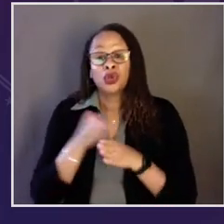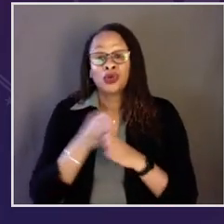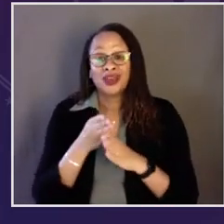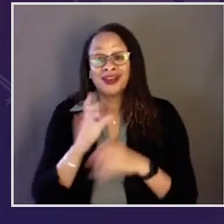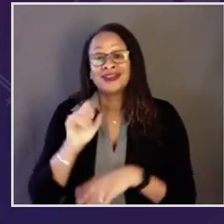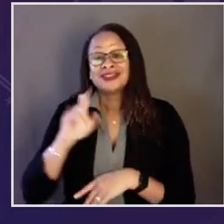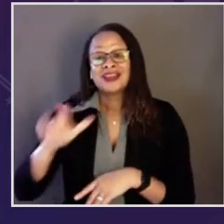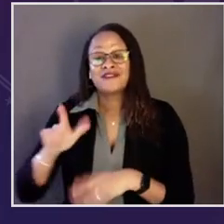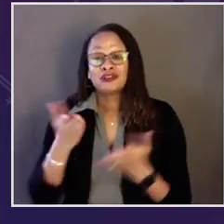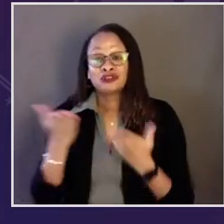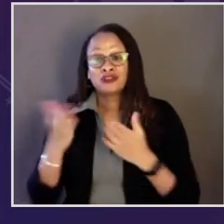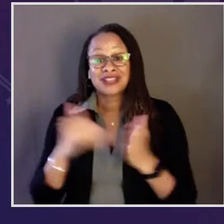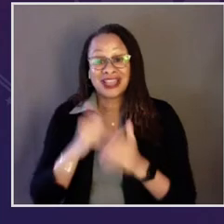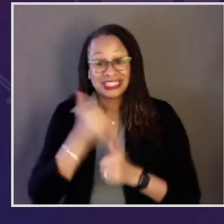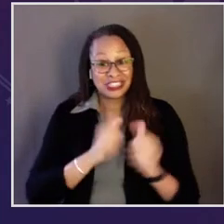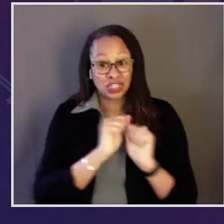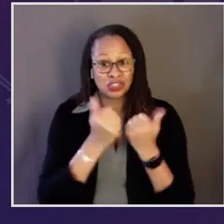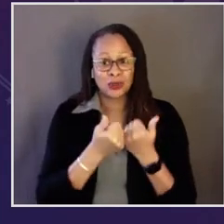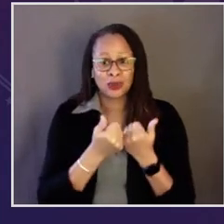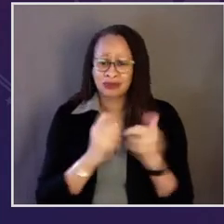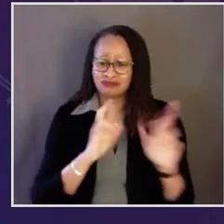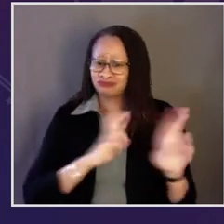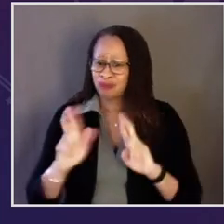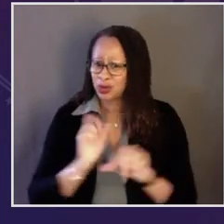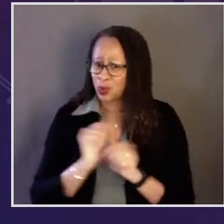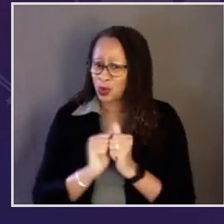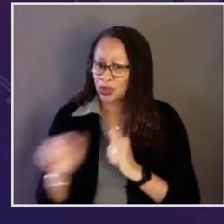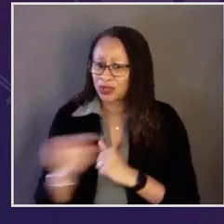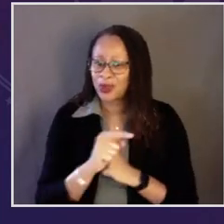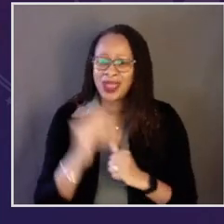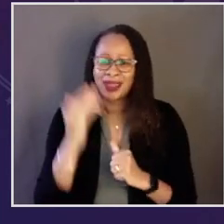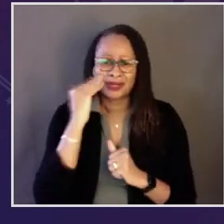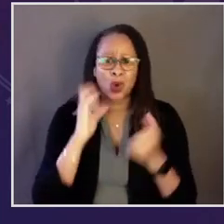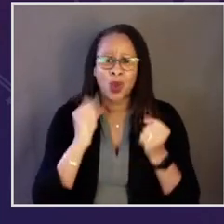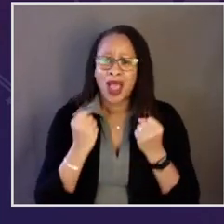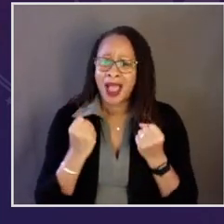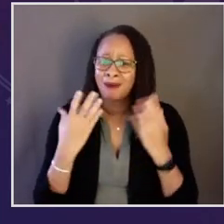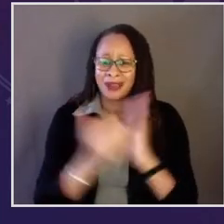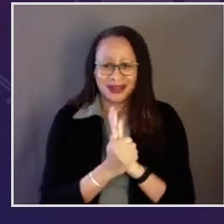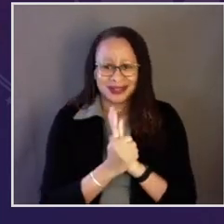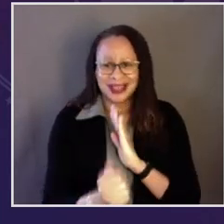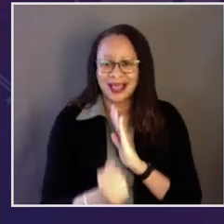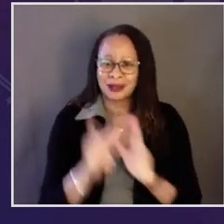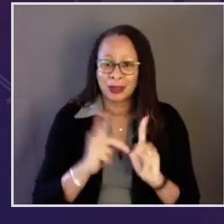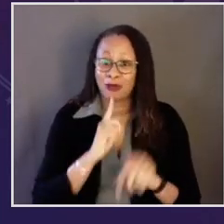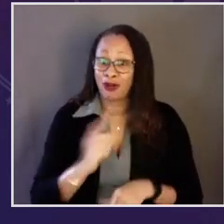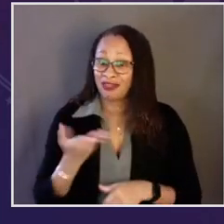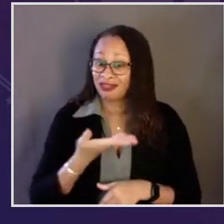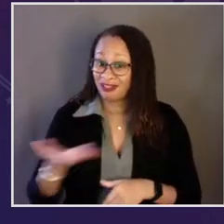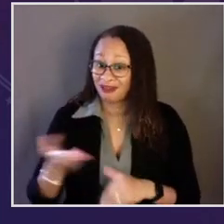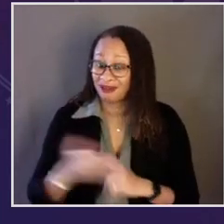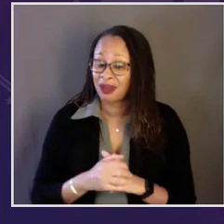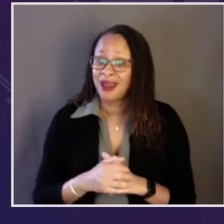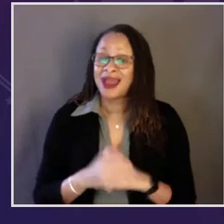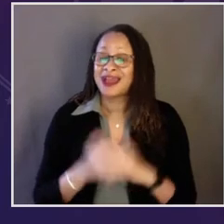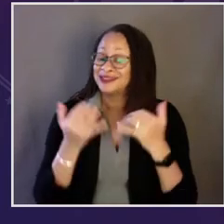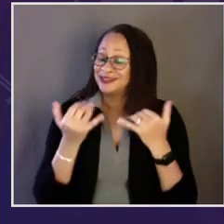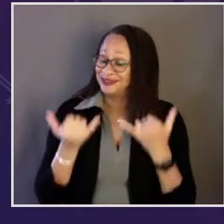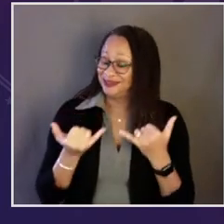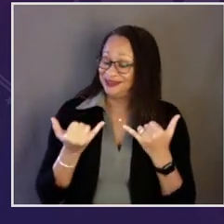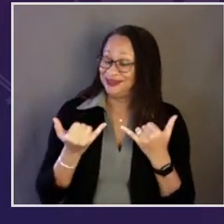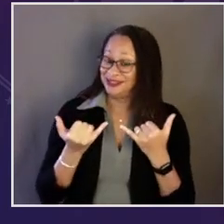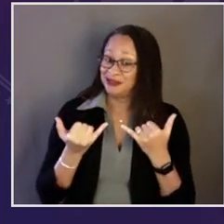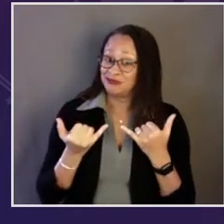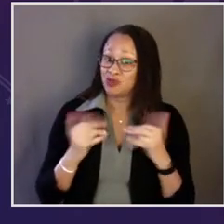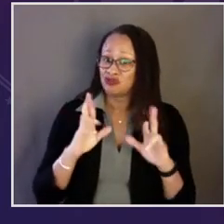And to career civil servants at these agencies, we look forward to working with you because we know how many talented